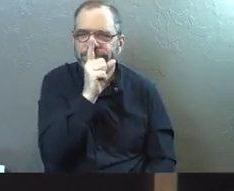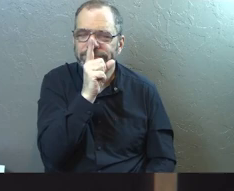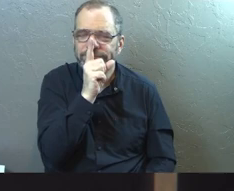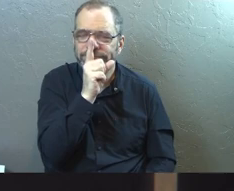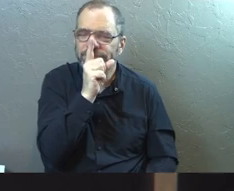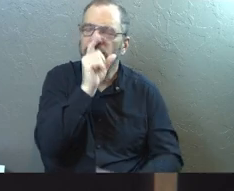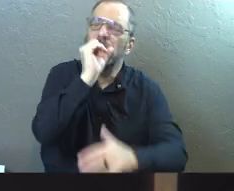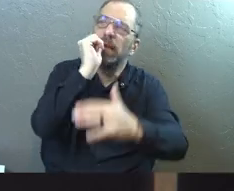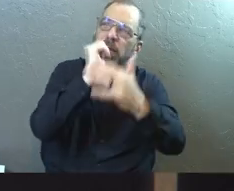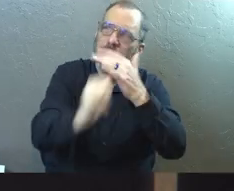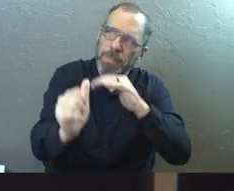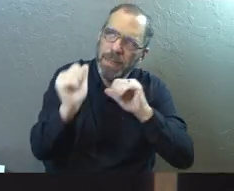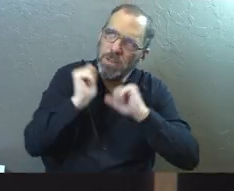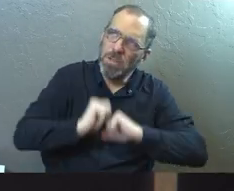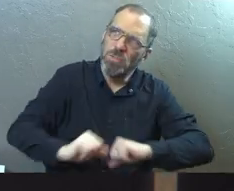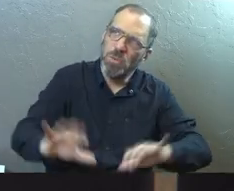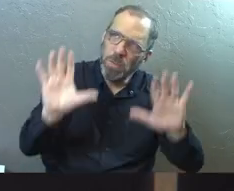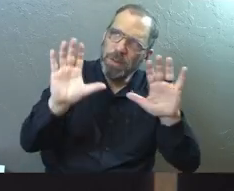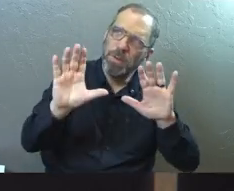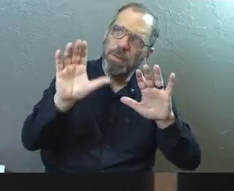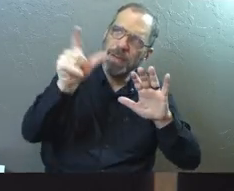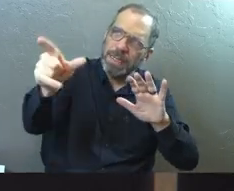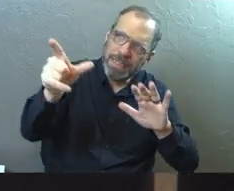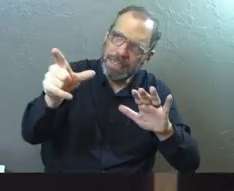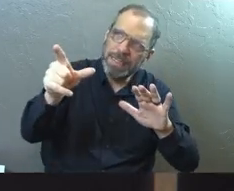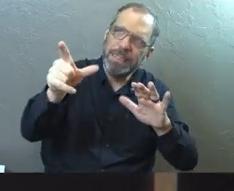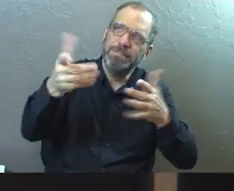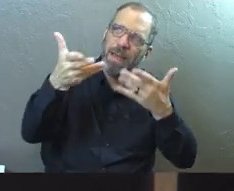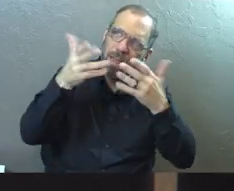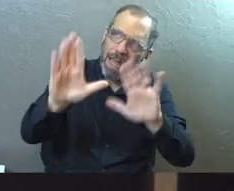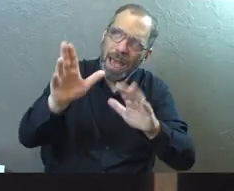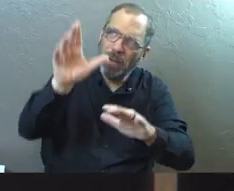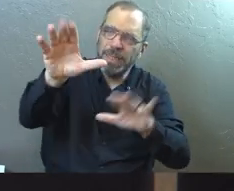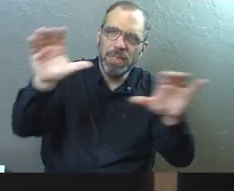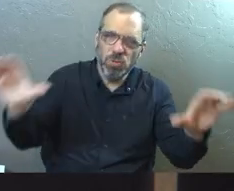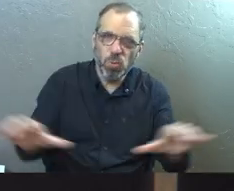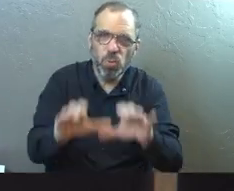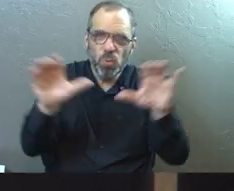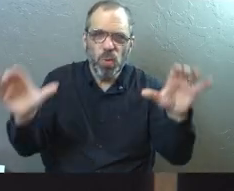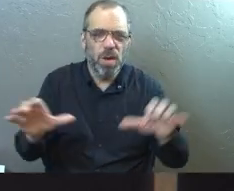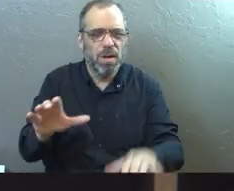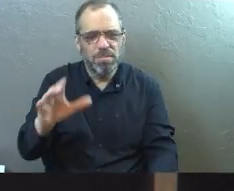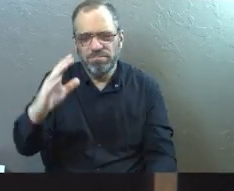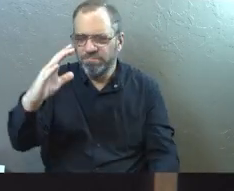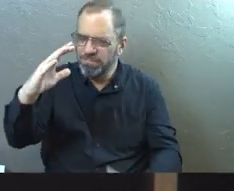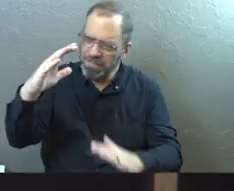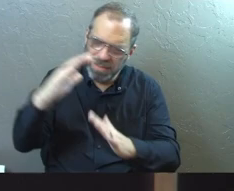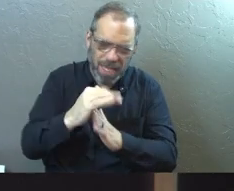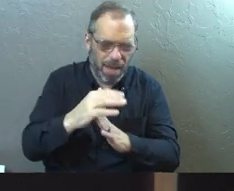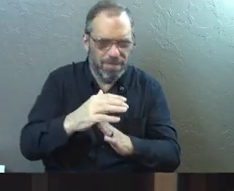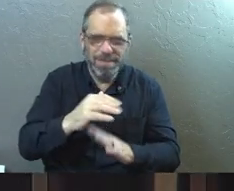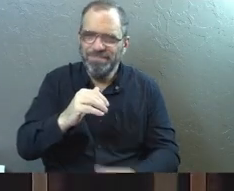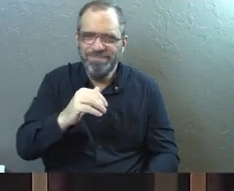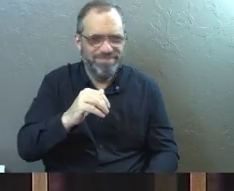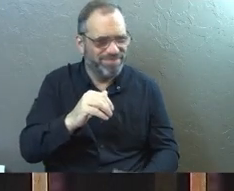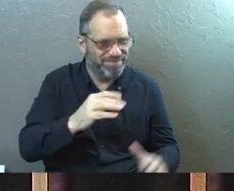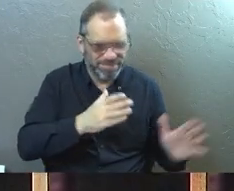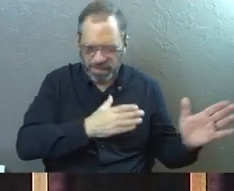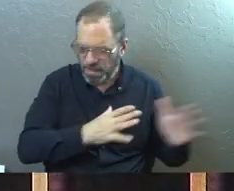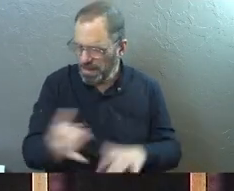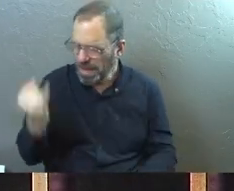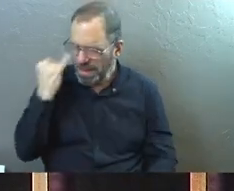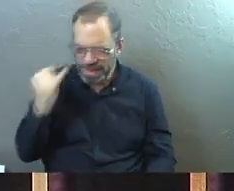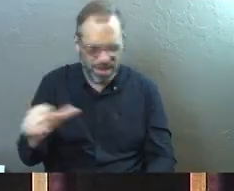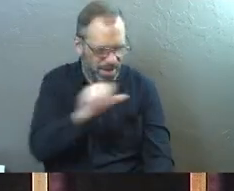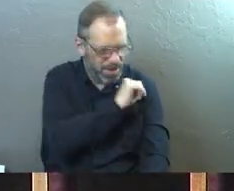Submit and surrender and let him be who he is. God is moving and his move is the absolute best move. Unlike any other plan, idea,